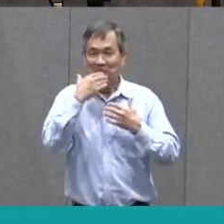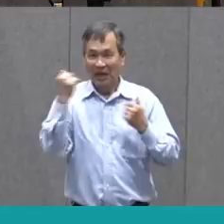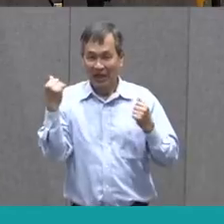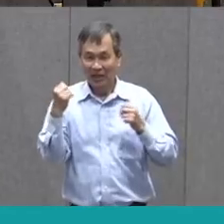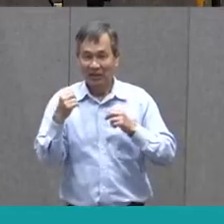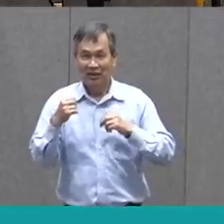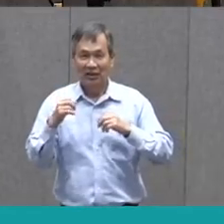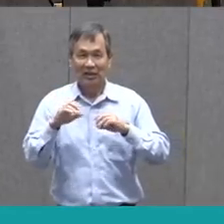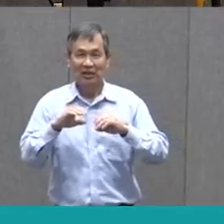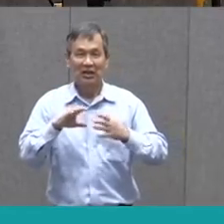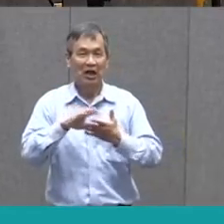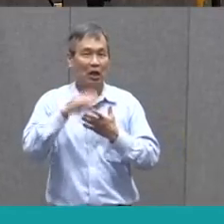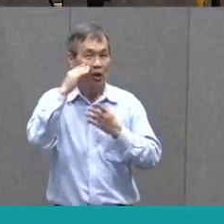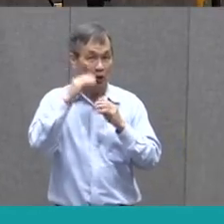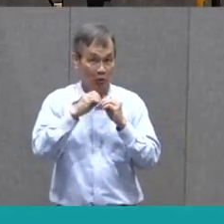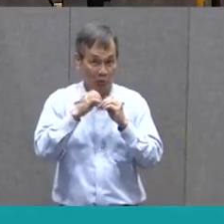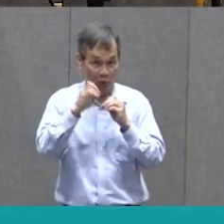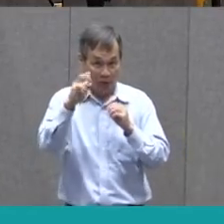I'm ready to learn some more.